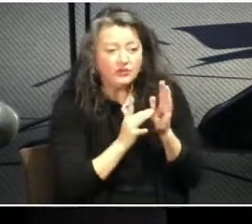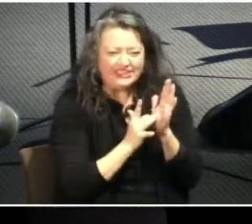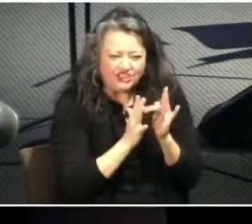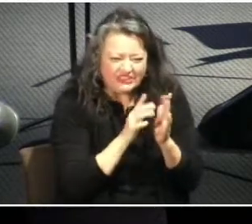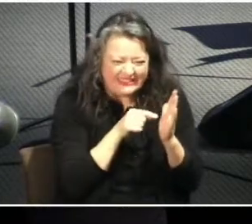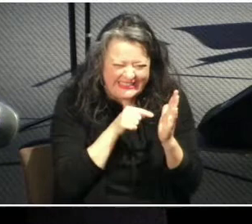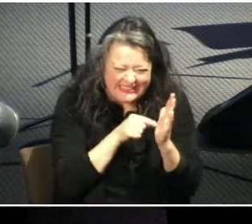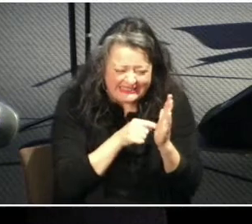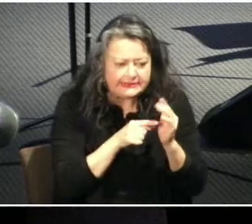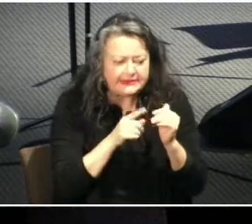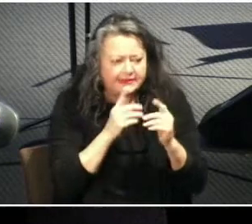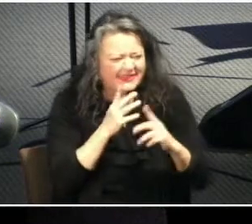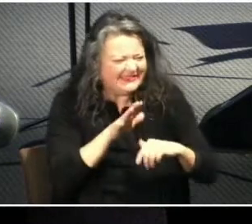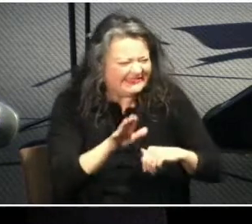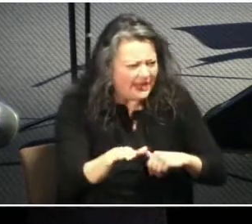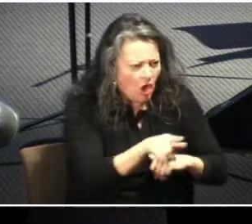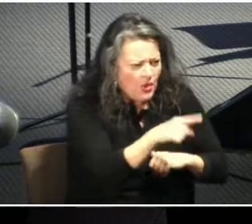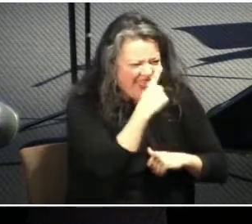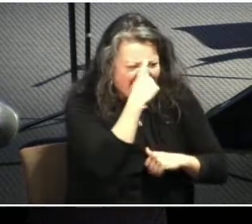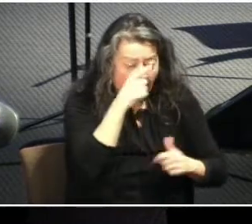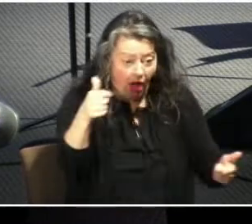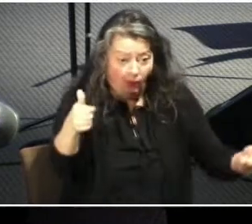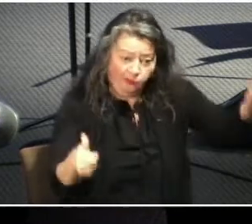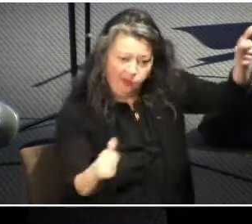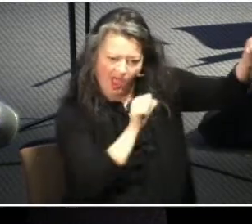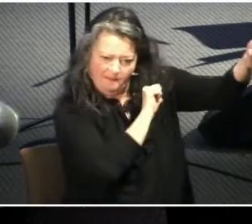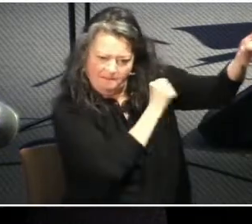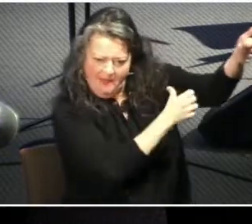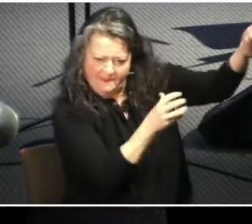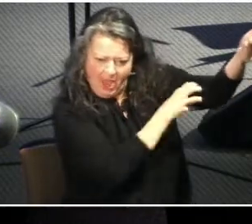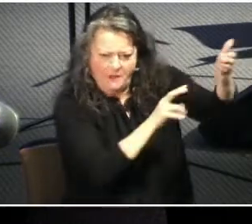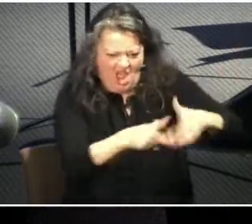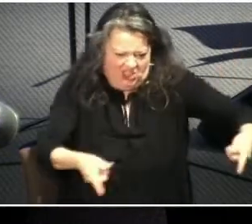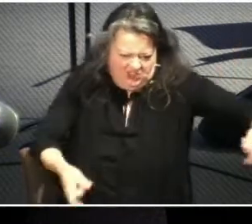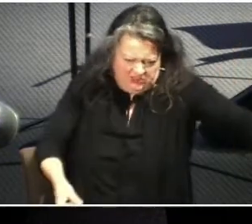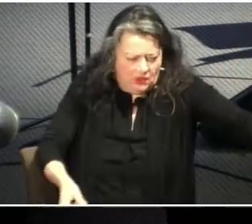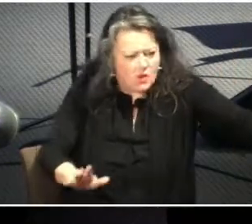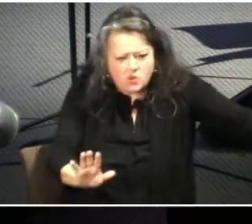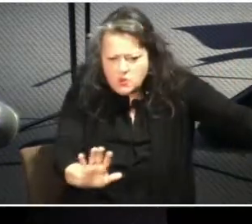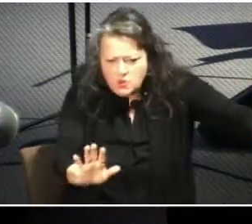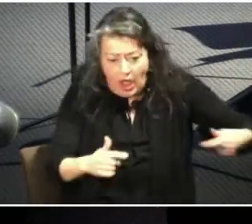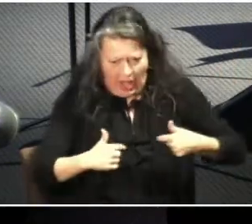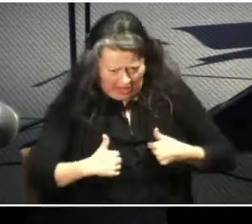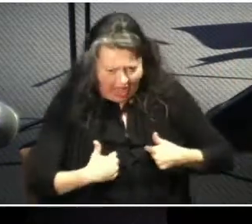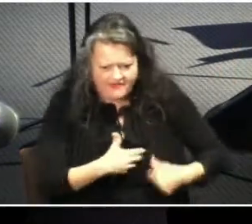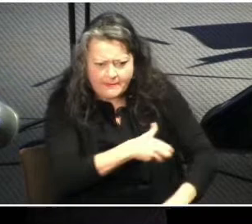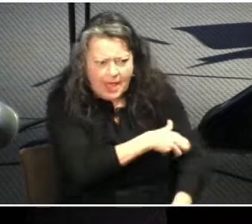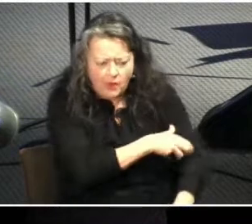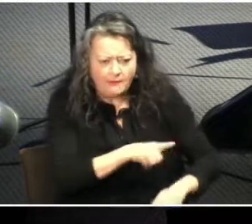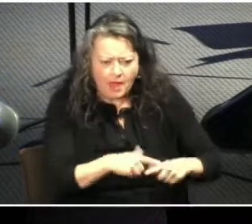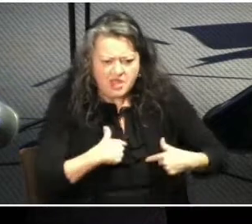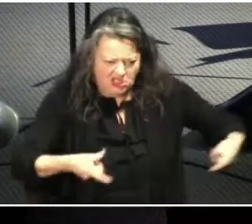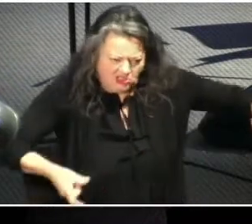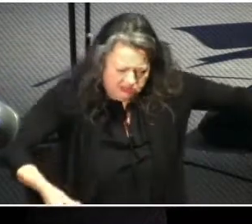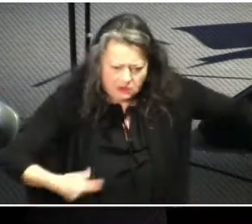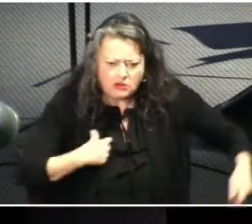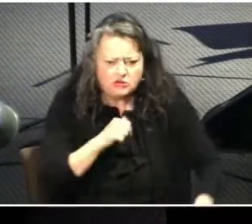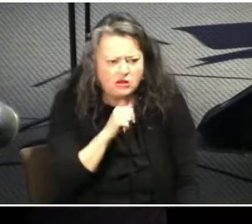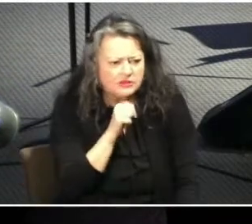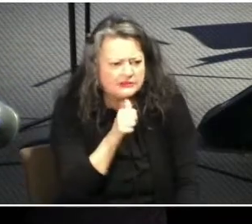submission upside down by the way he lived and through his teaching. Number five,